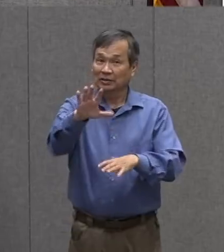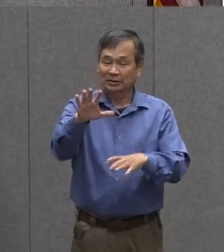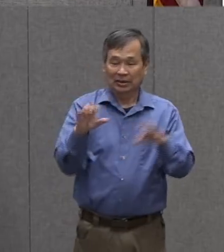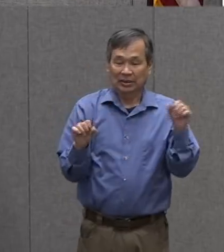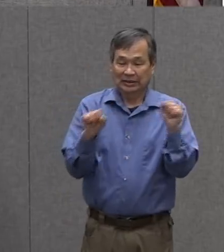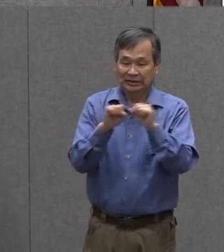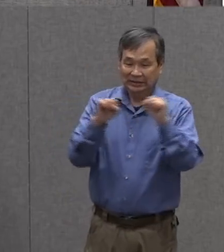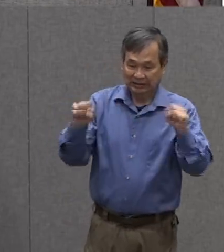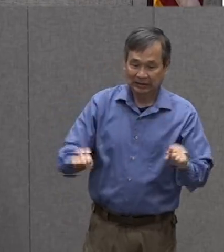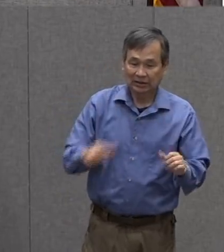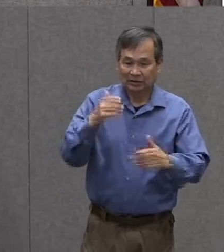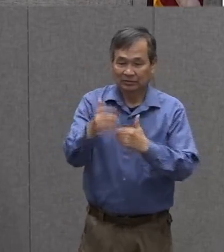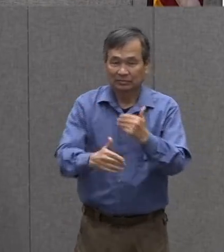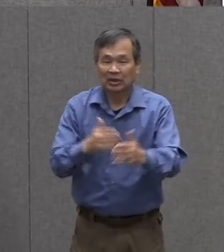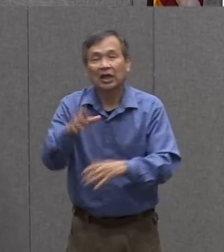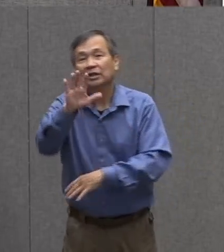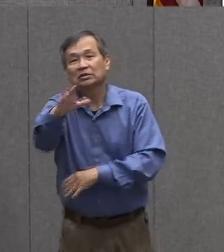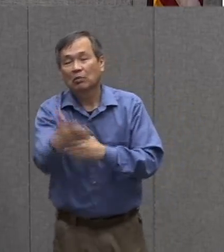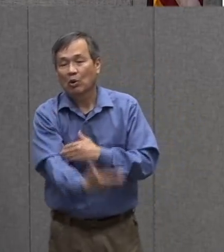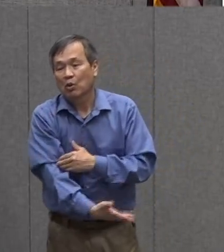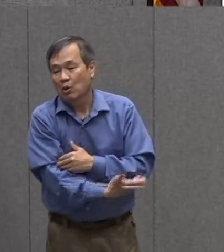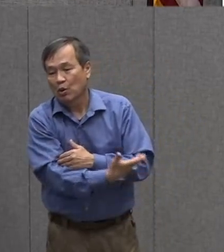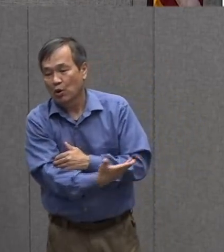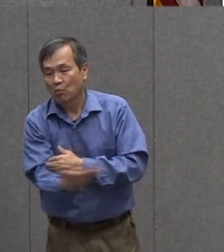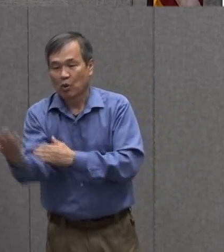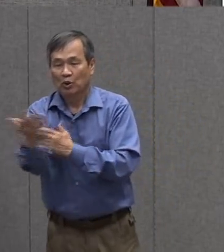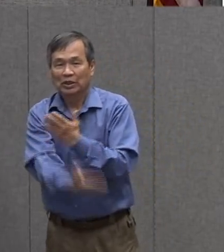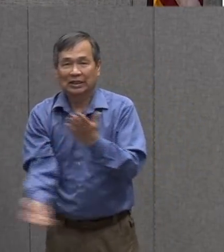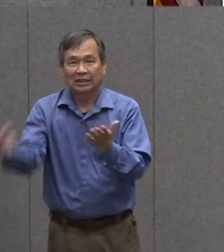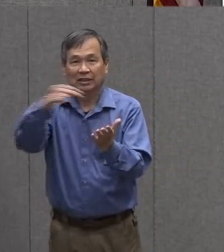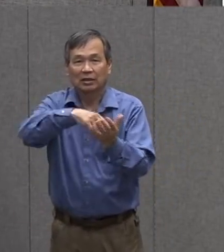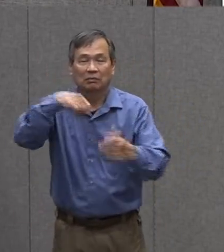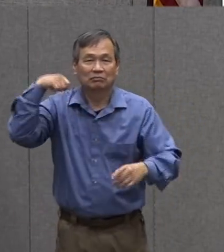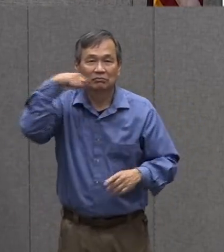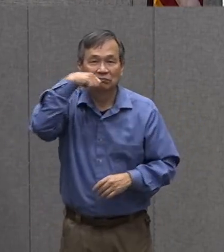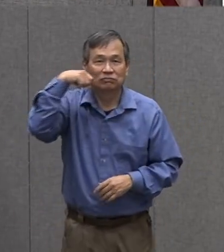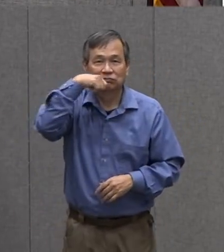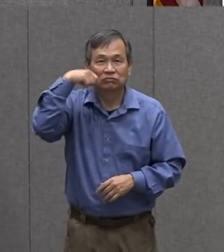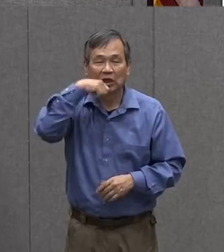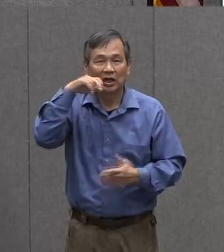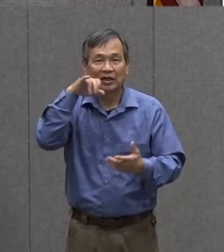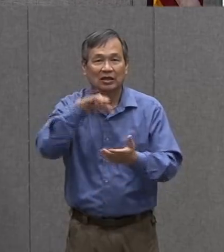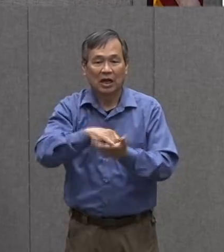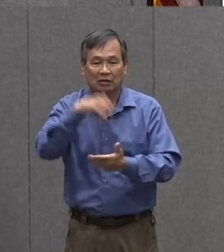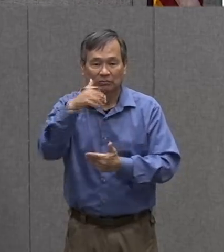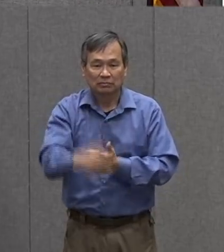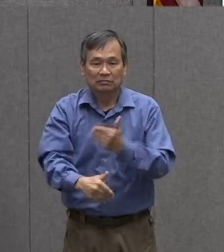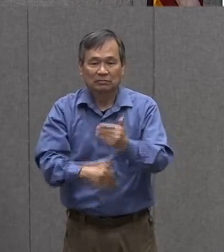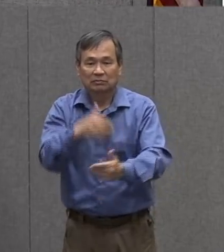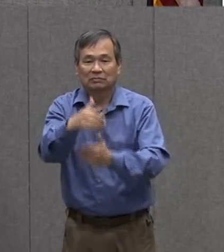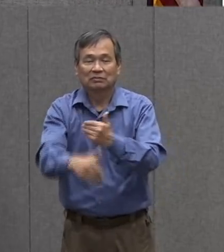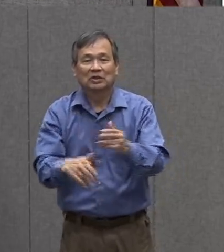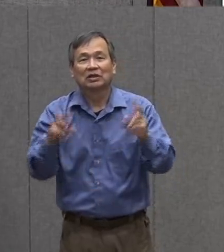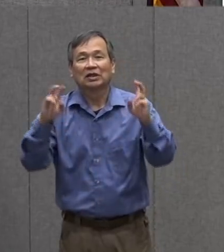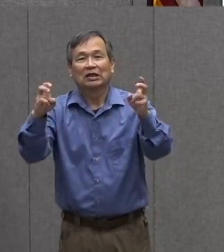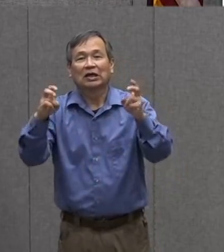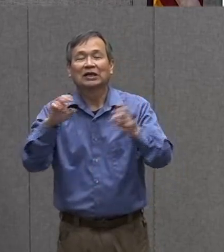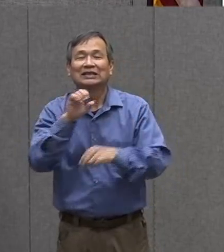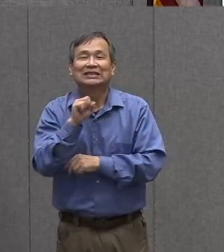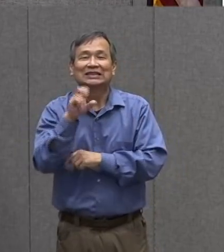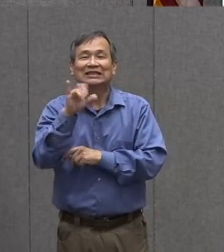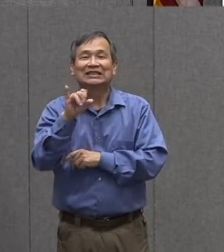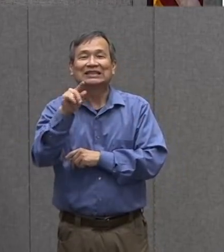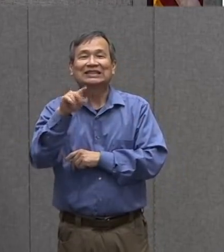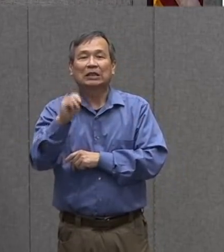have a system in the morning on brushing your teeth what does that look like what do you do first